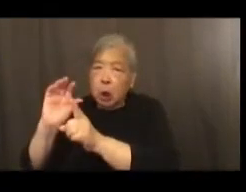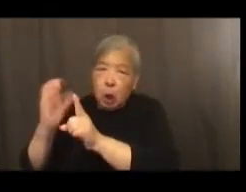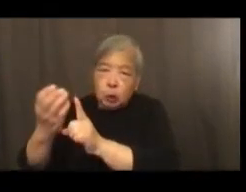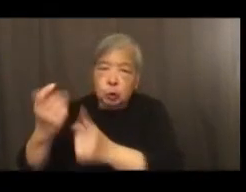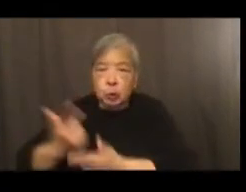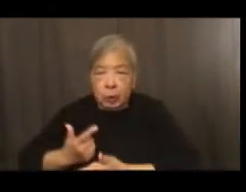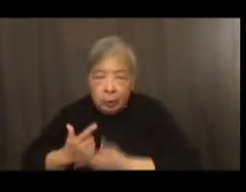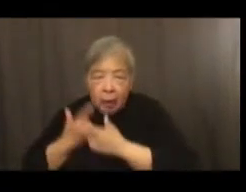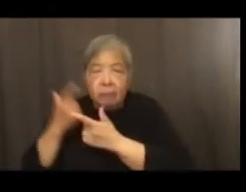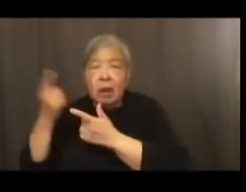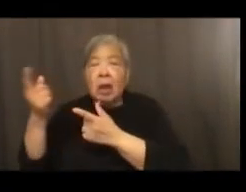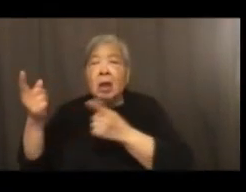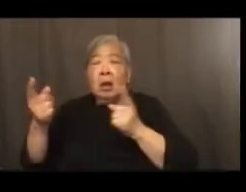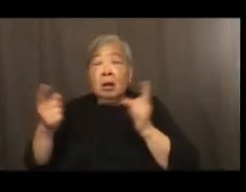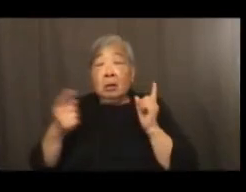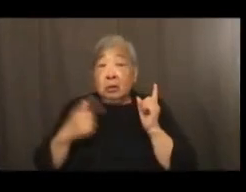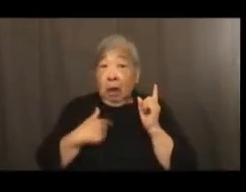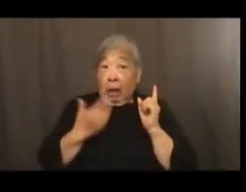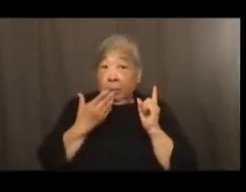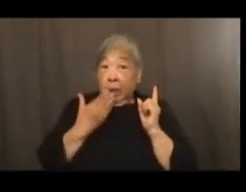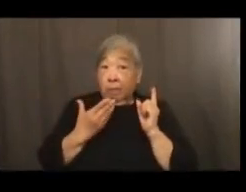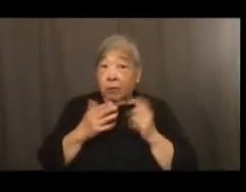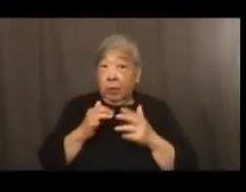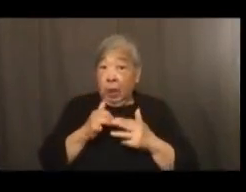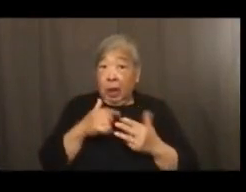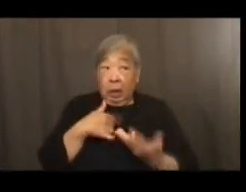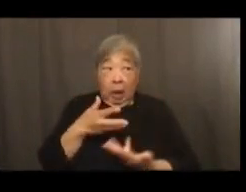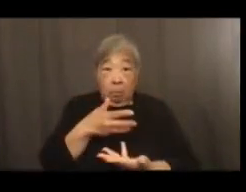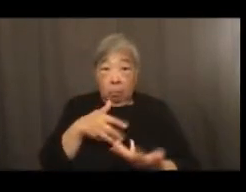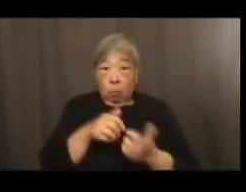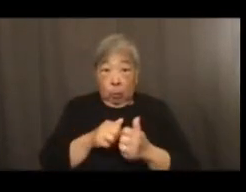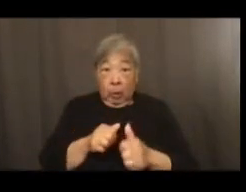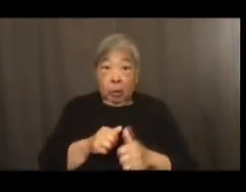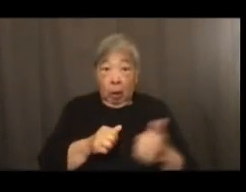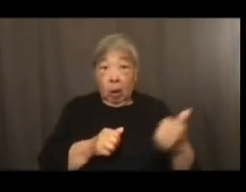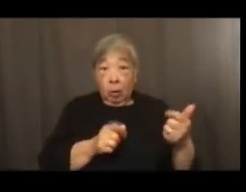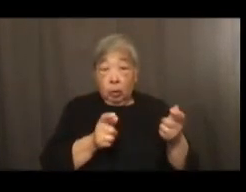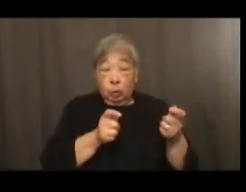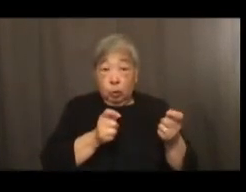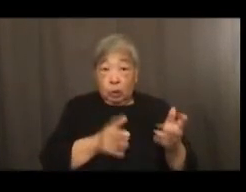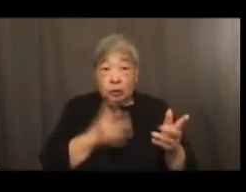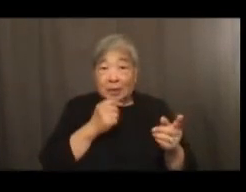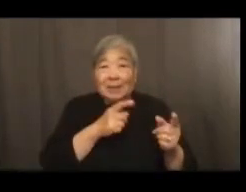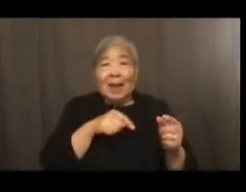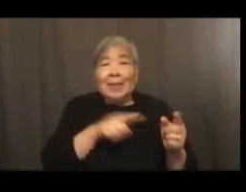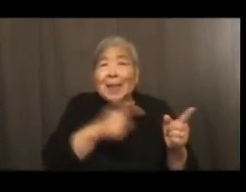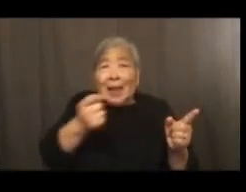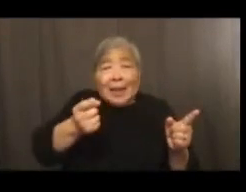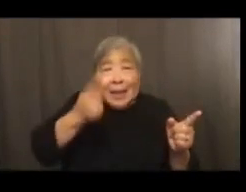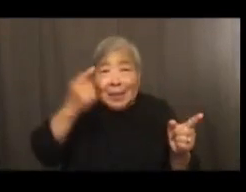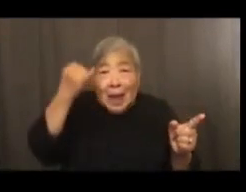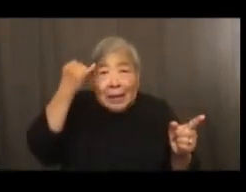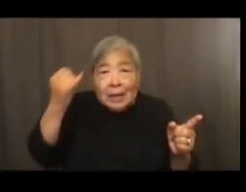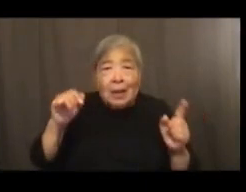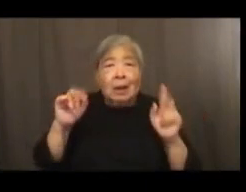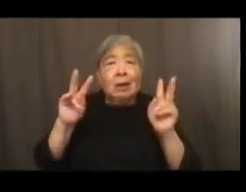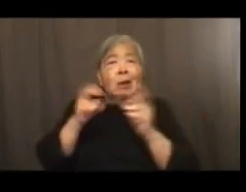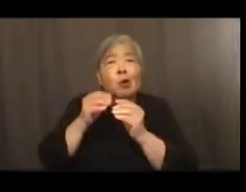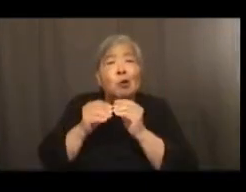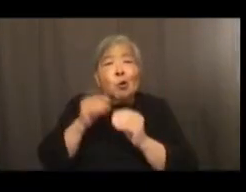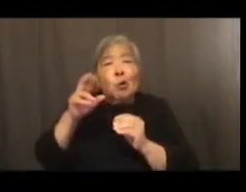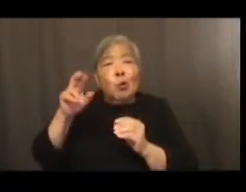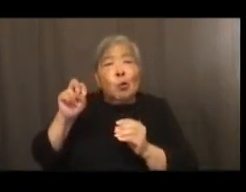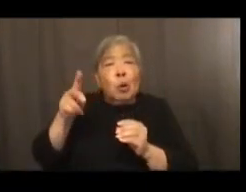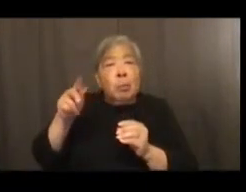I'm very thankful to be in the company of these fellow directors because they get the notion of what reparative work means. It's not